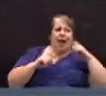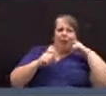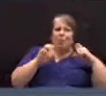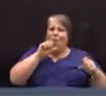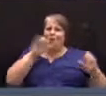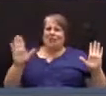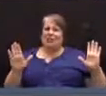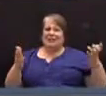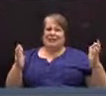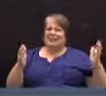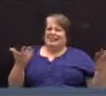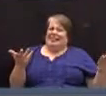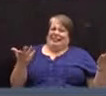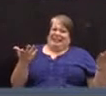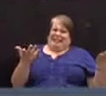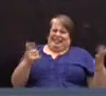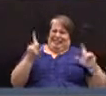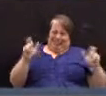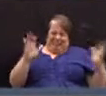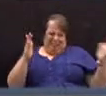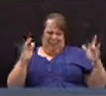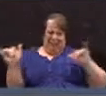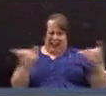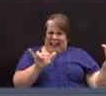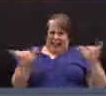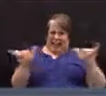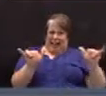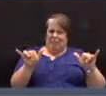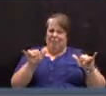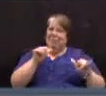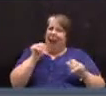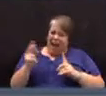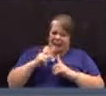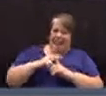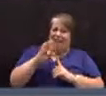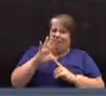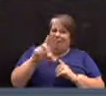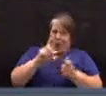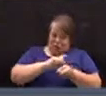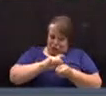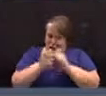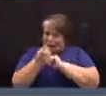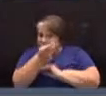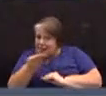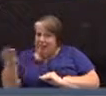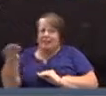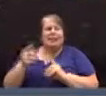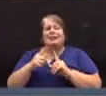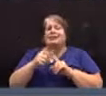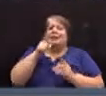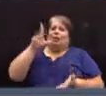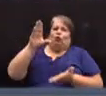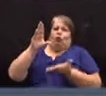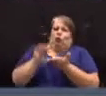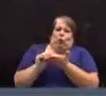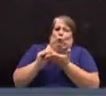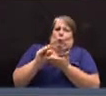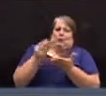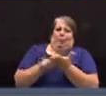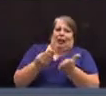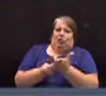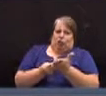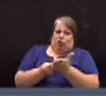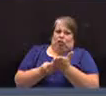because just using up the unassigned fund does absolutely nothing to reduce the budget. So